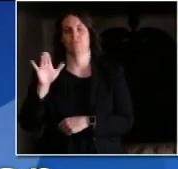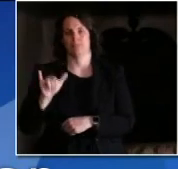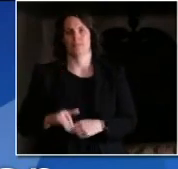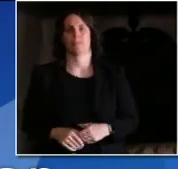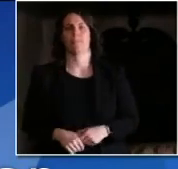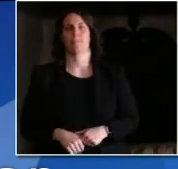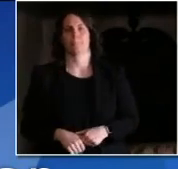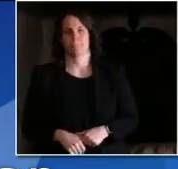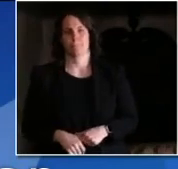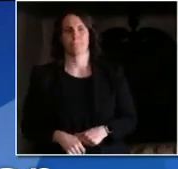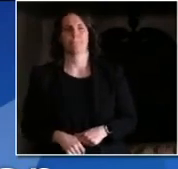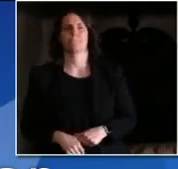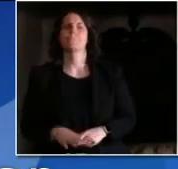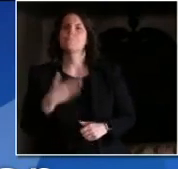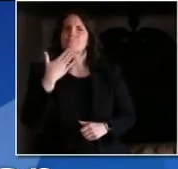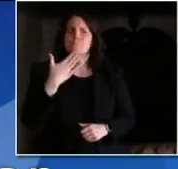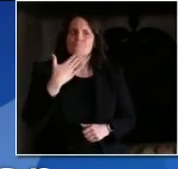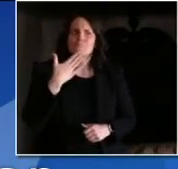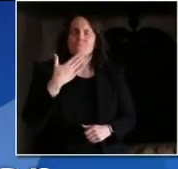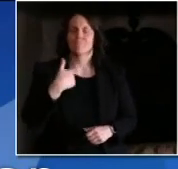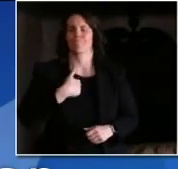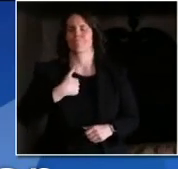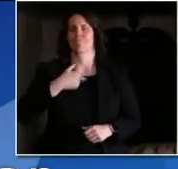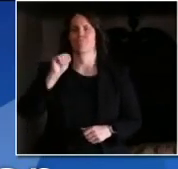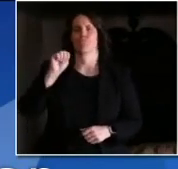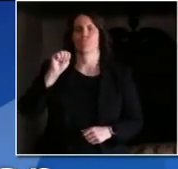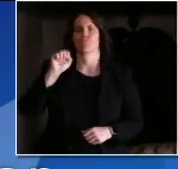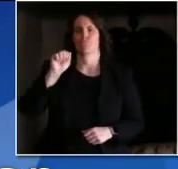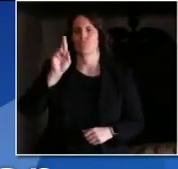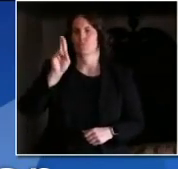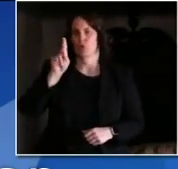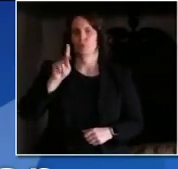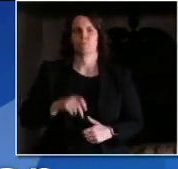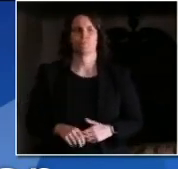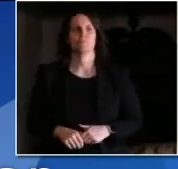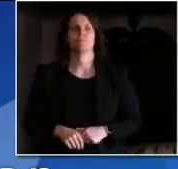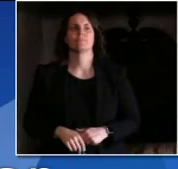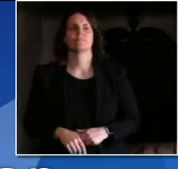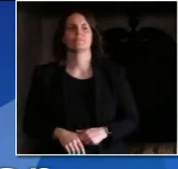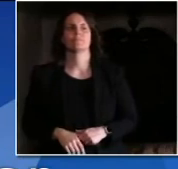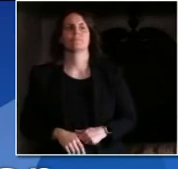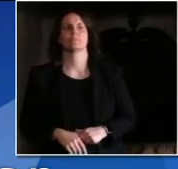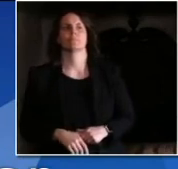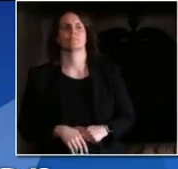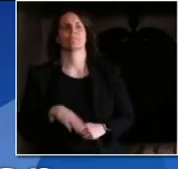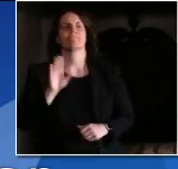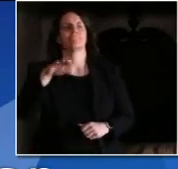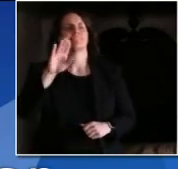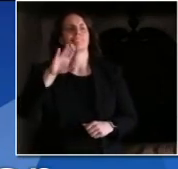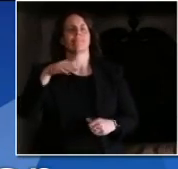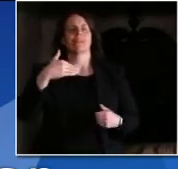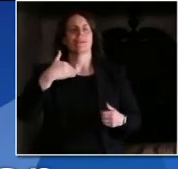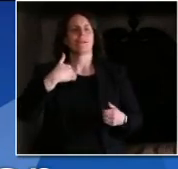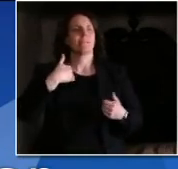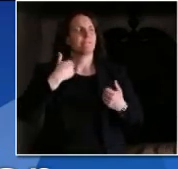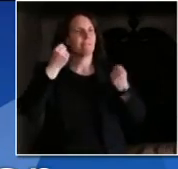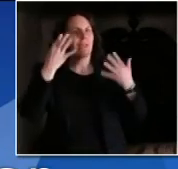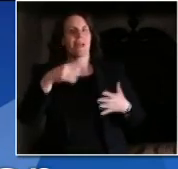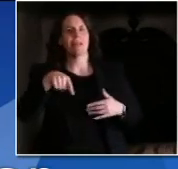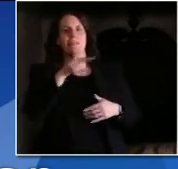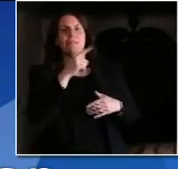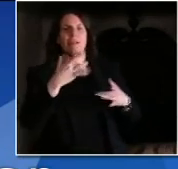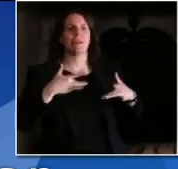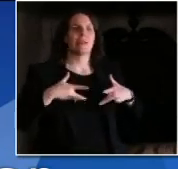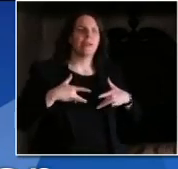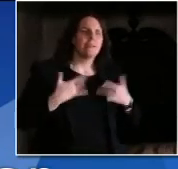Thank you. This is Mark Leland at WLUK. I was wondering, you know, some large events and festivals have already canceled into June and July, well